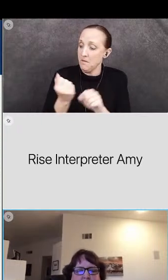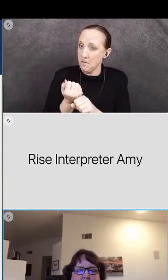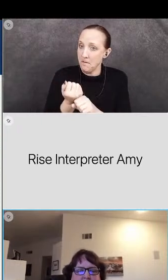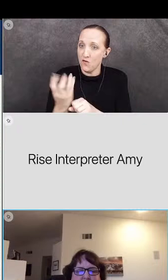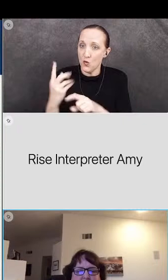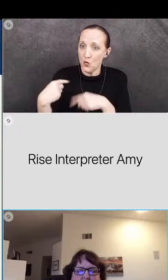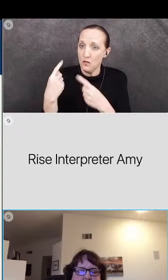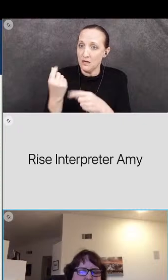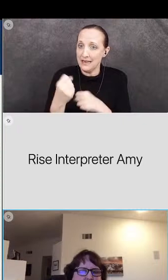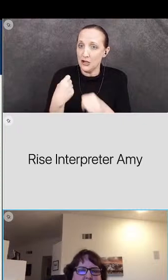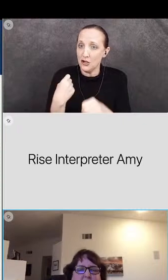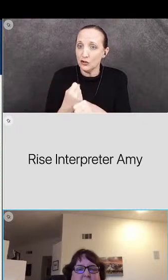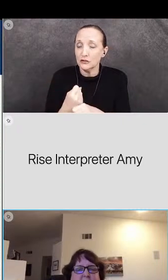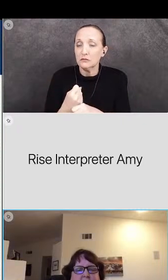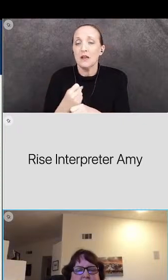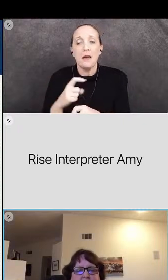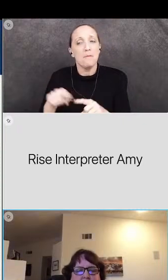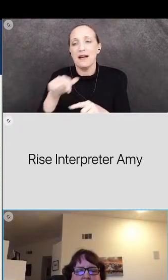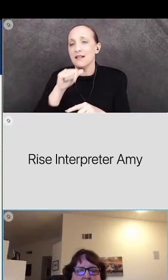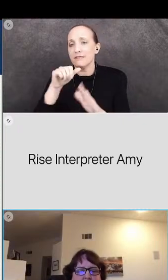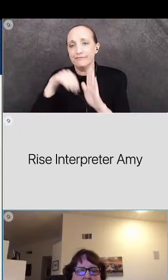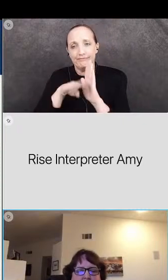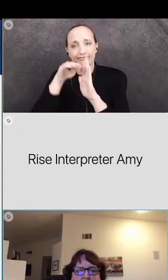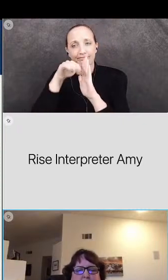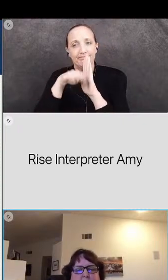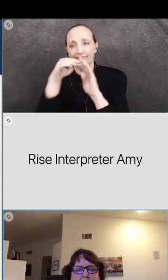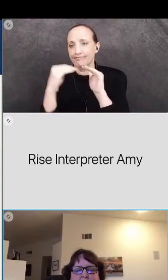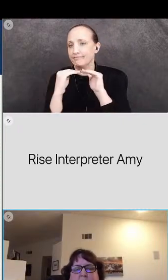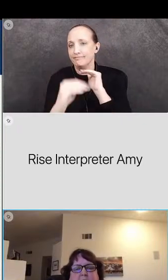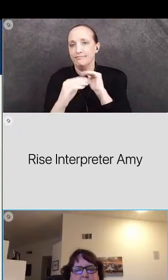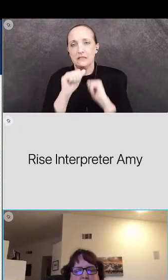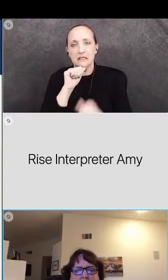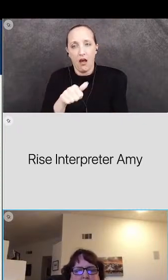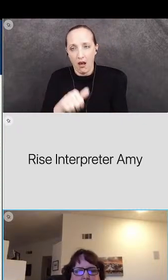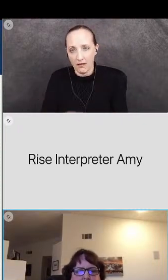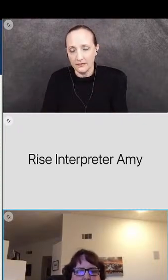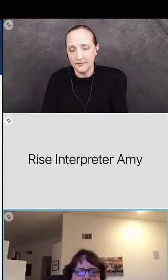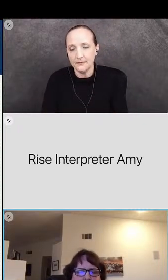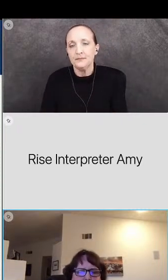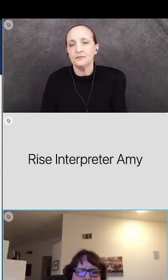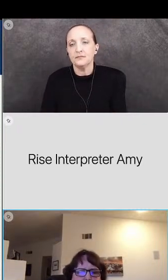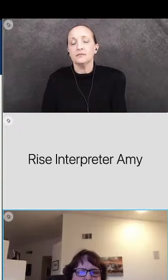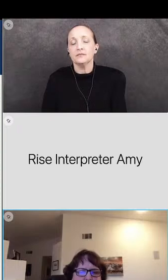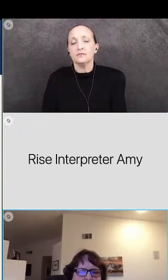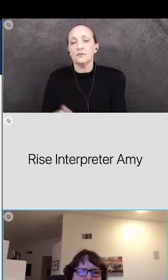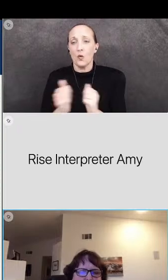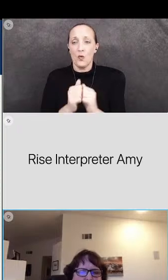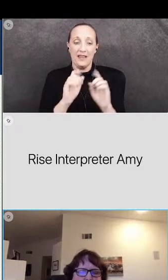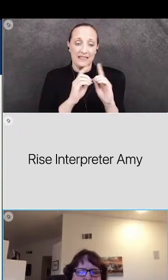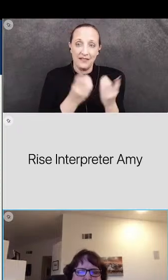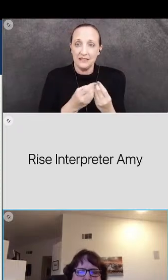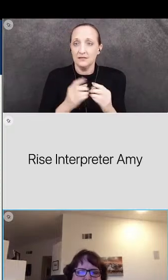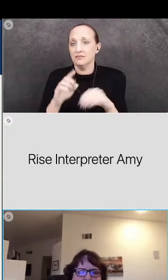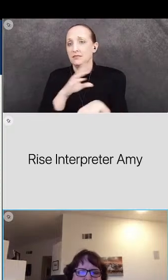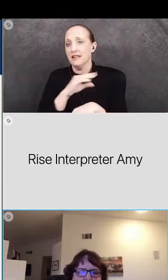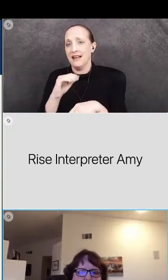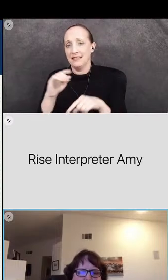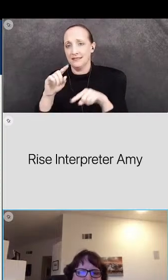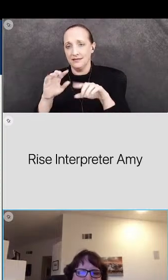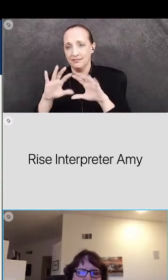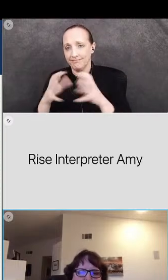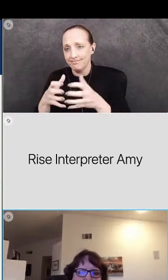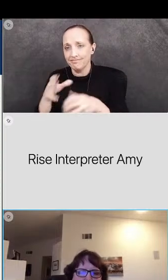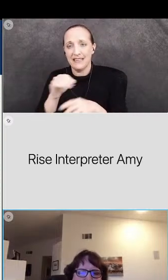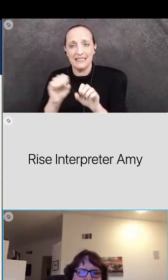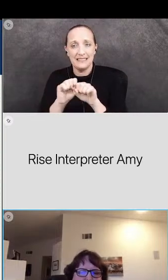it has not been consistent across our divisions departments or stakeholder groups and so the contextual analysis describes the